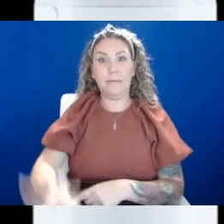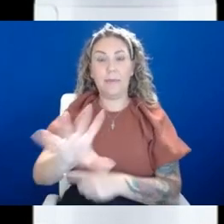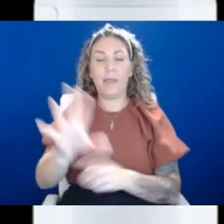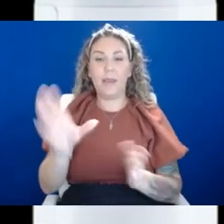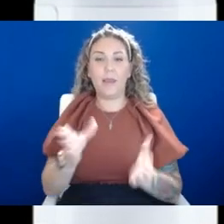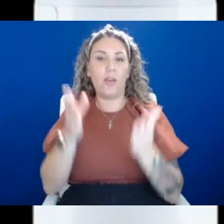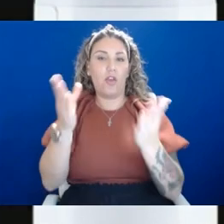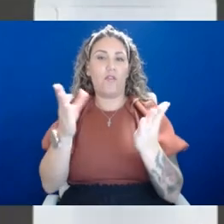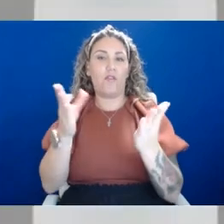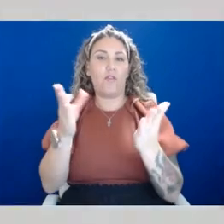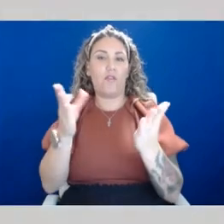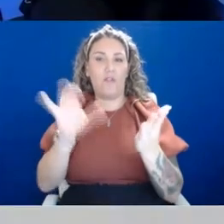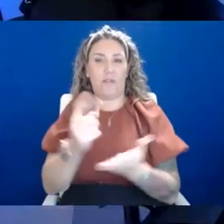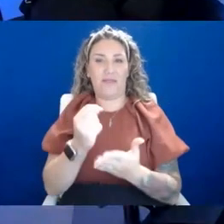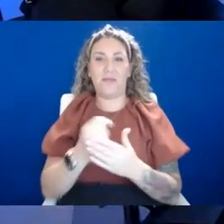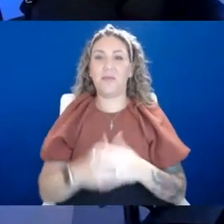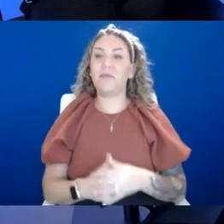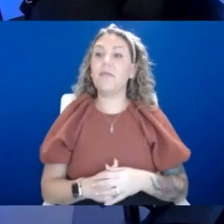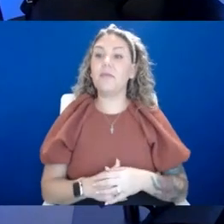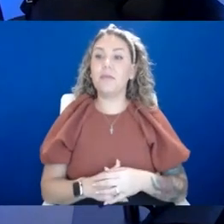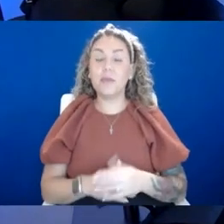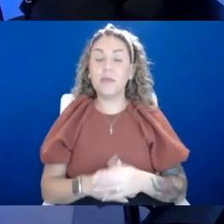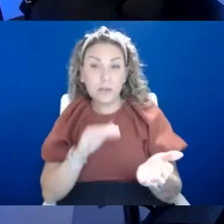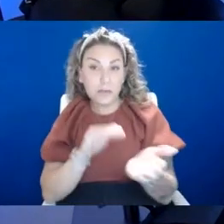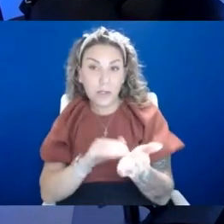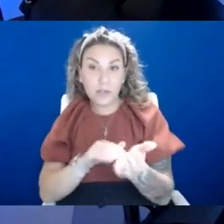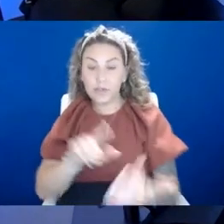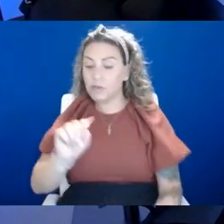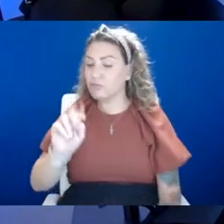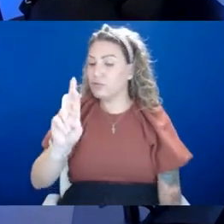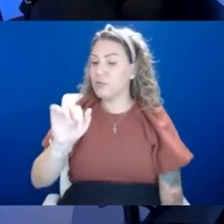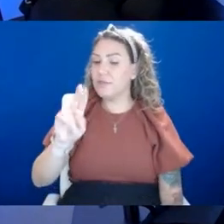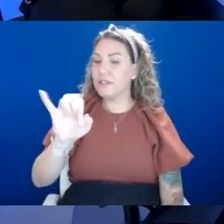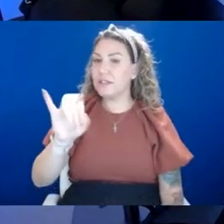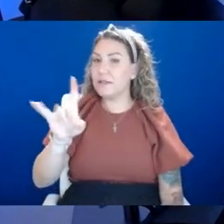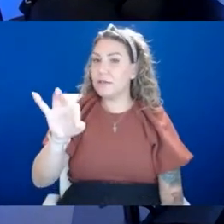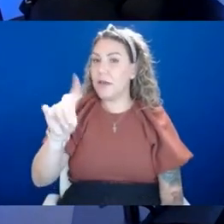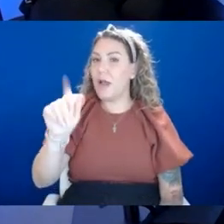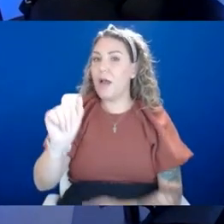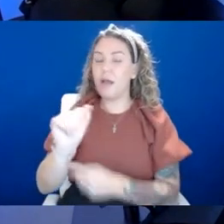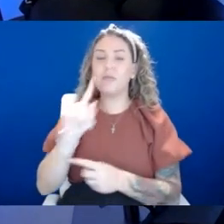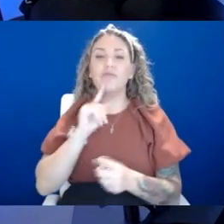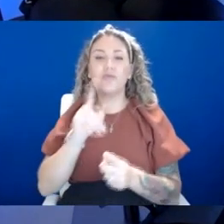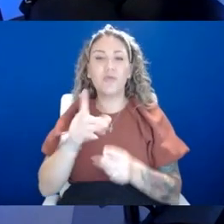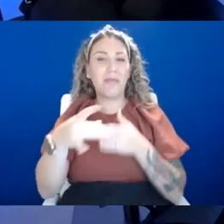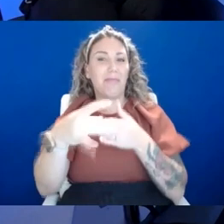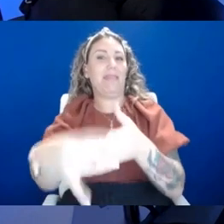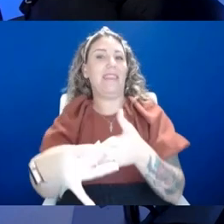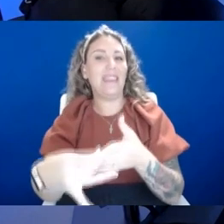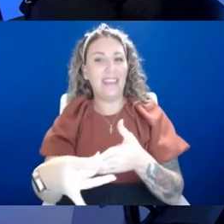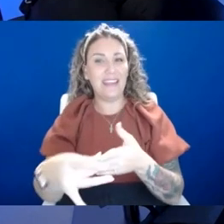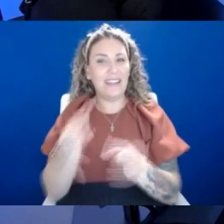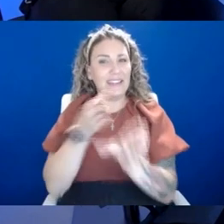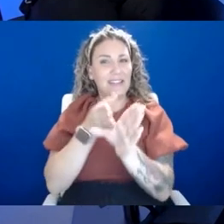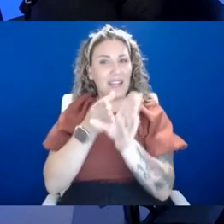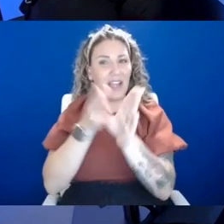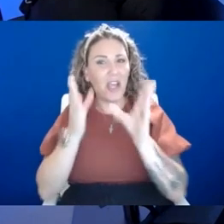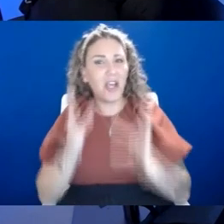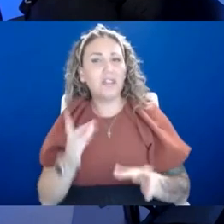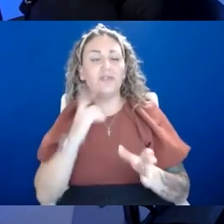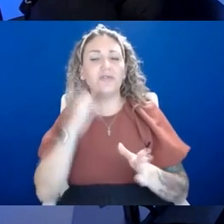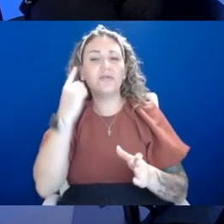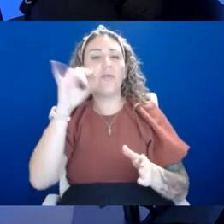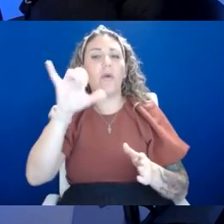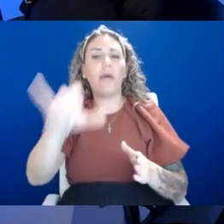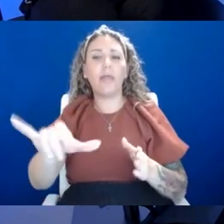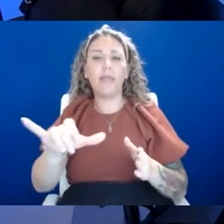therapy. So Dr. Trivistad, uh, you're the leading psychiatrist for this new outpatient therapy. explain why the nasal spray is limited and where you